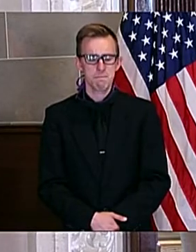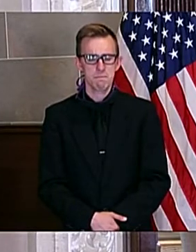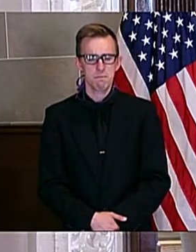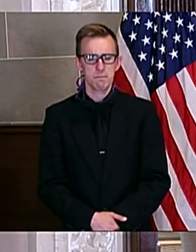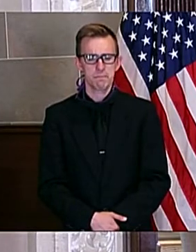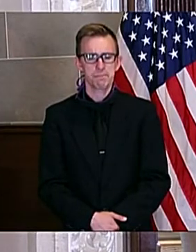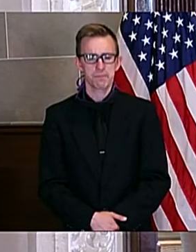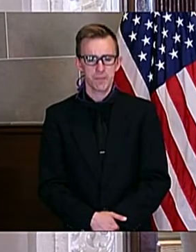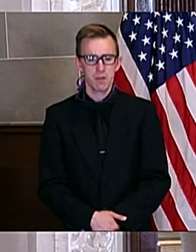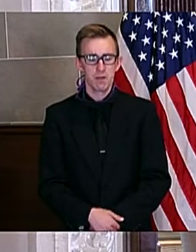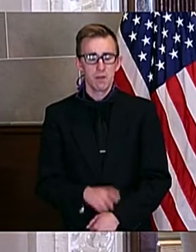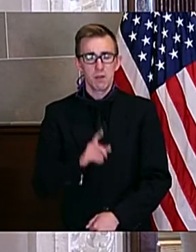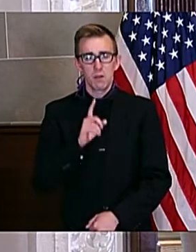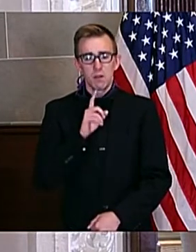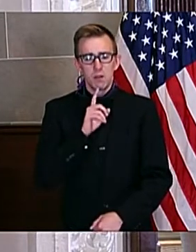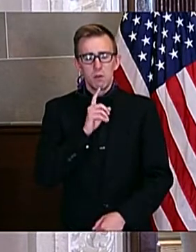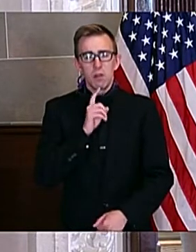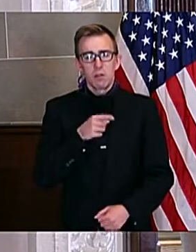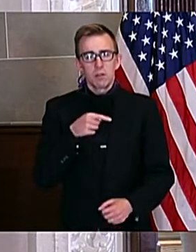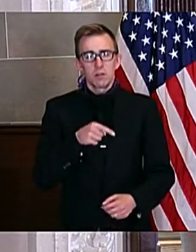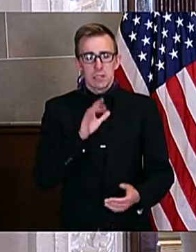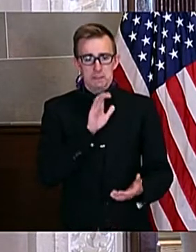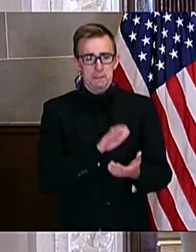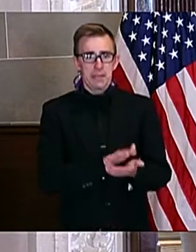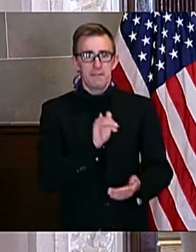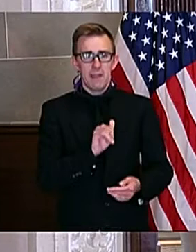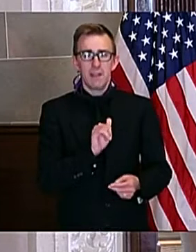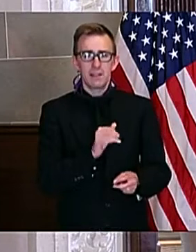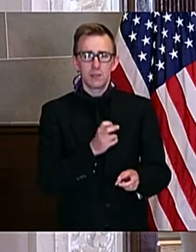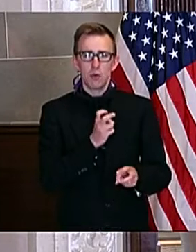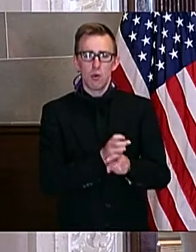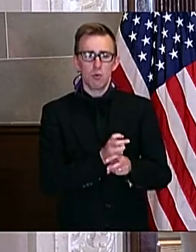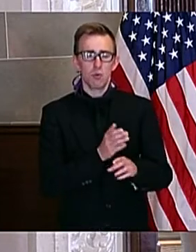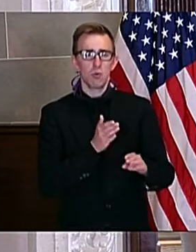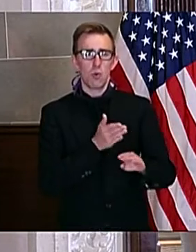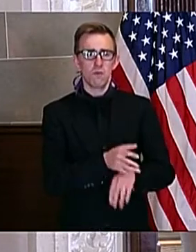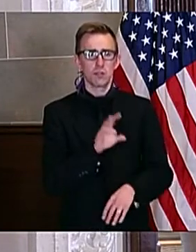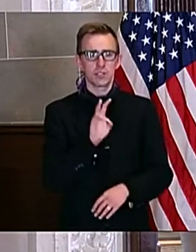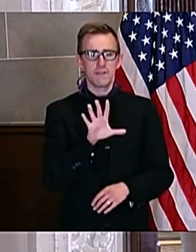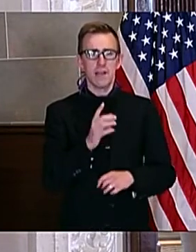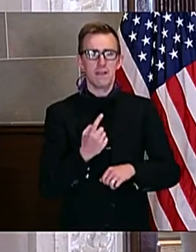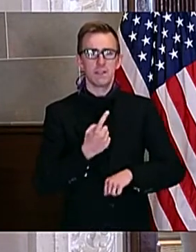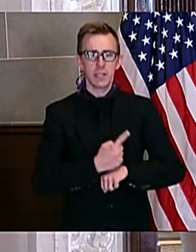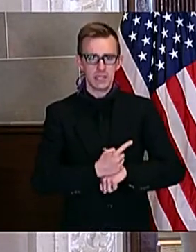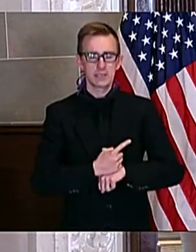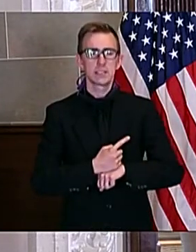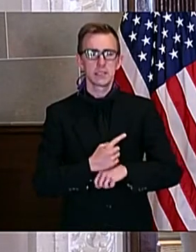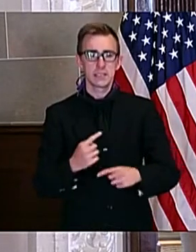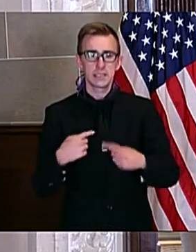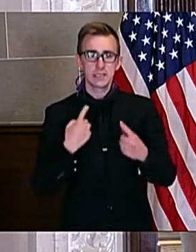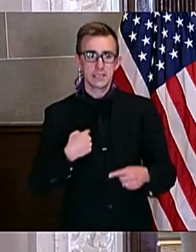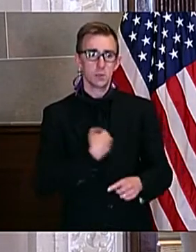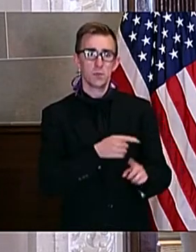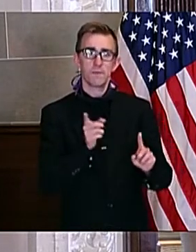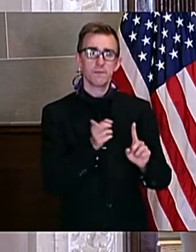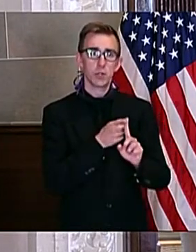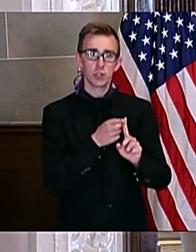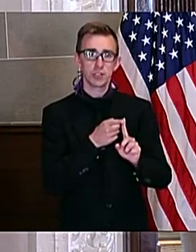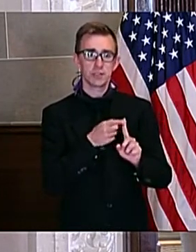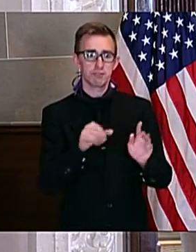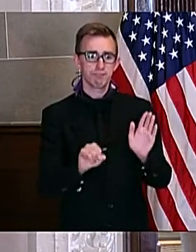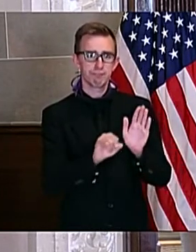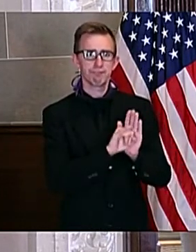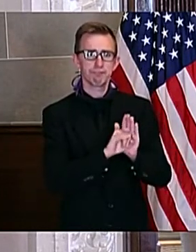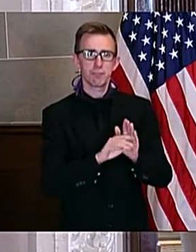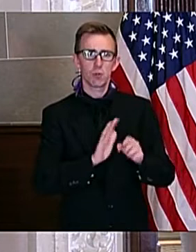It is hard to believe that it's been just over 75 days since our first COVID-19 case